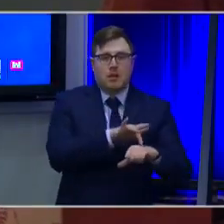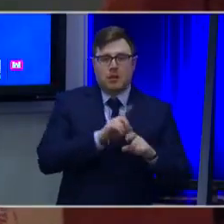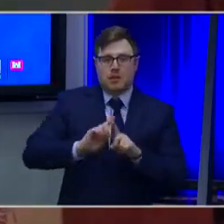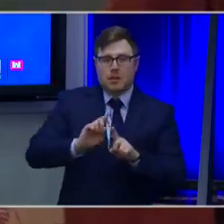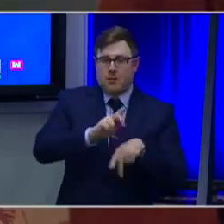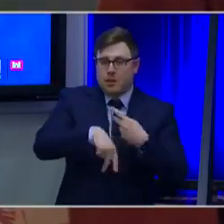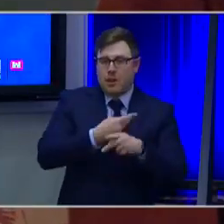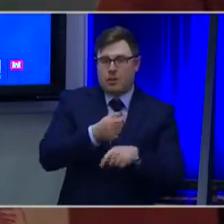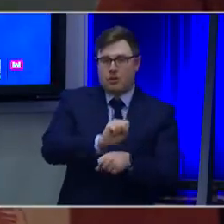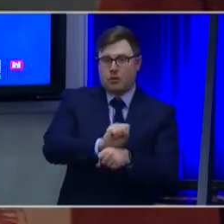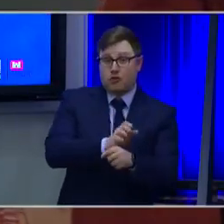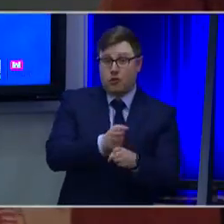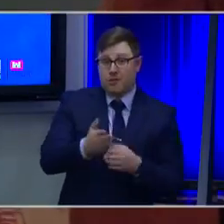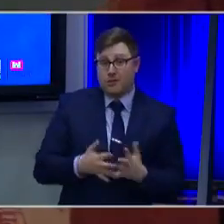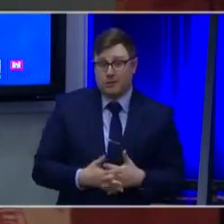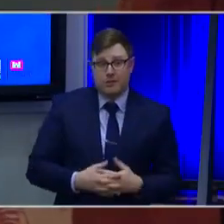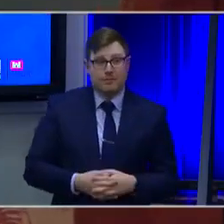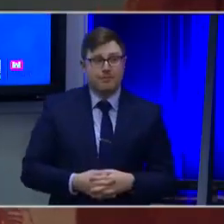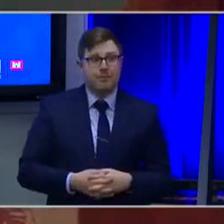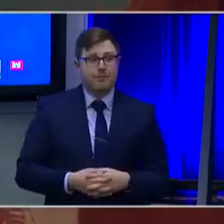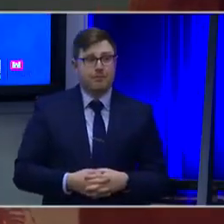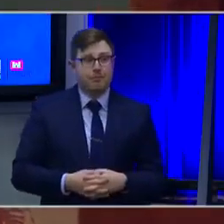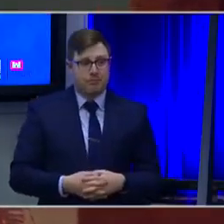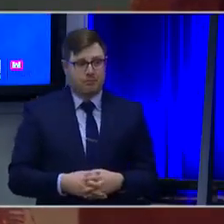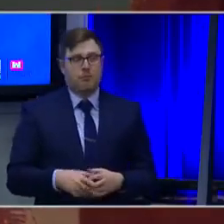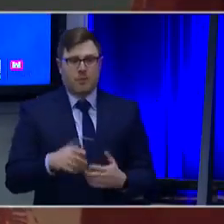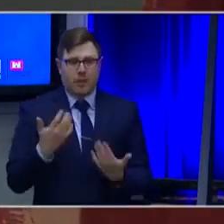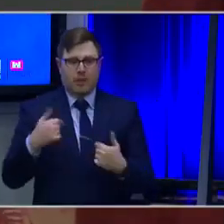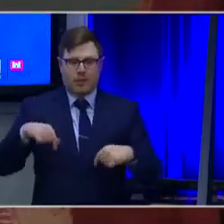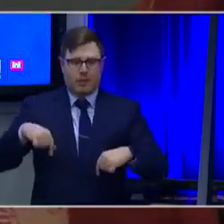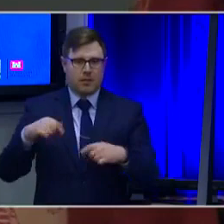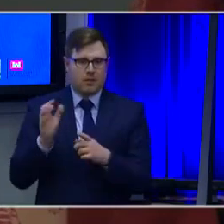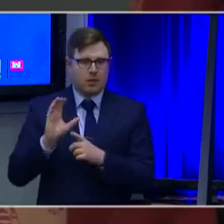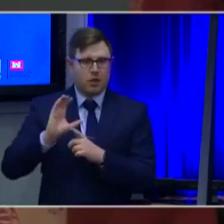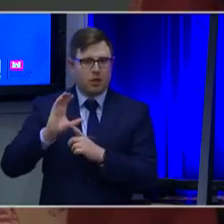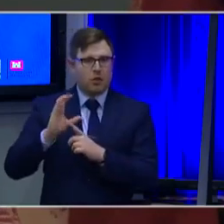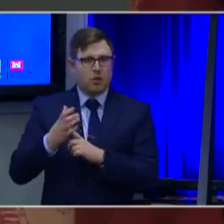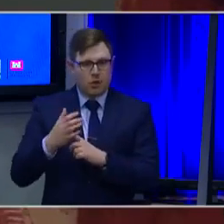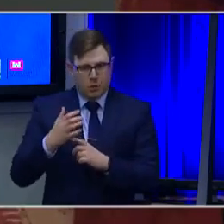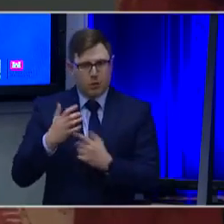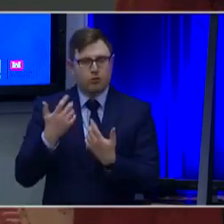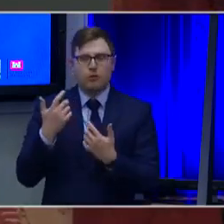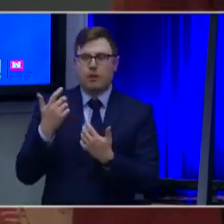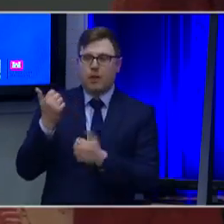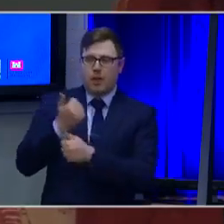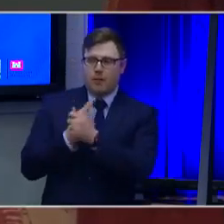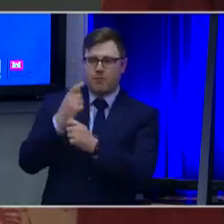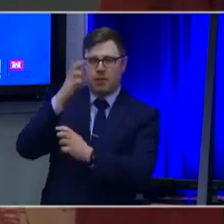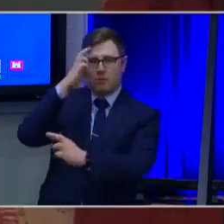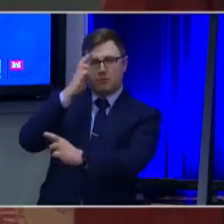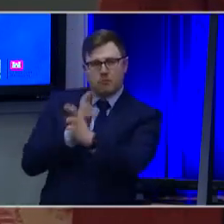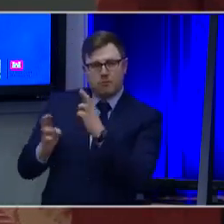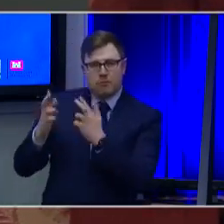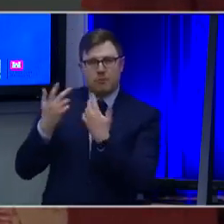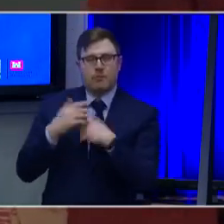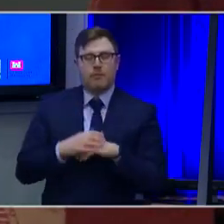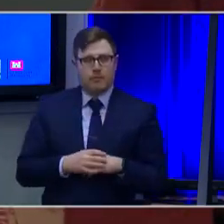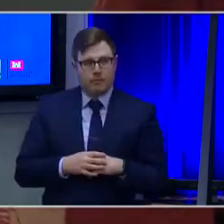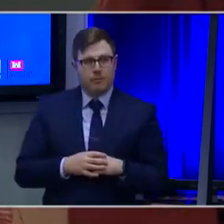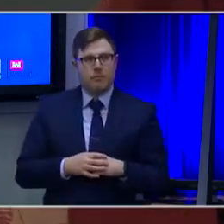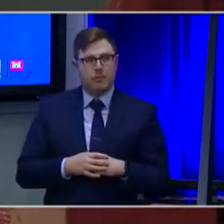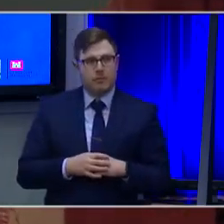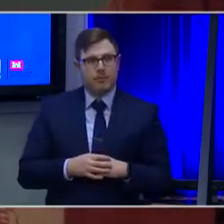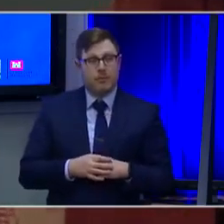I love the people I work with. The work culture here is very respectful, and everyone I work with is great at what they do.